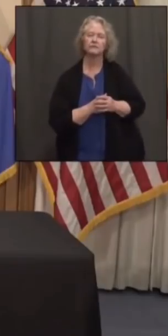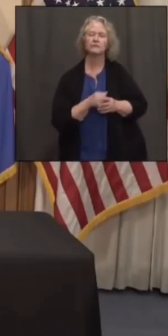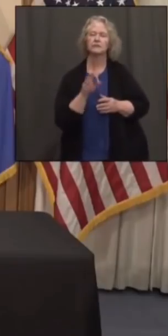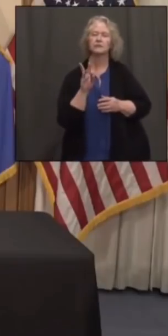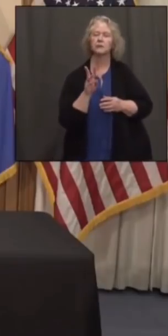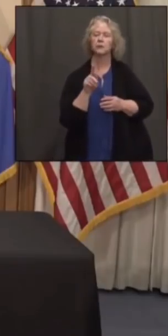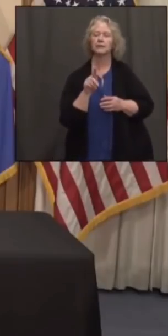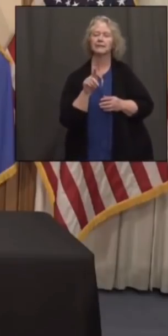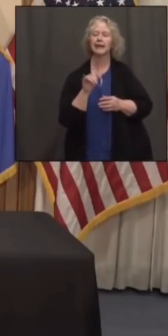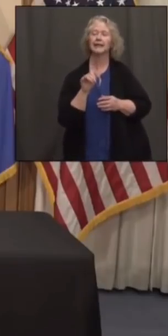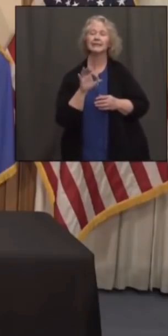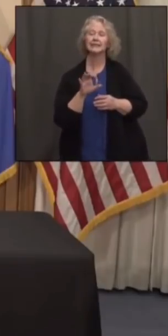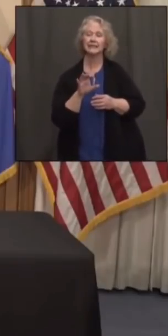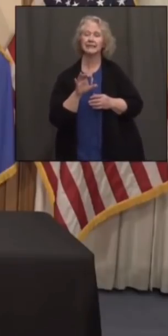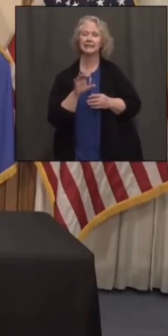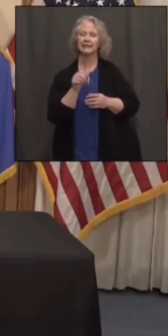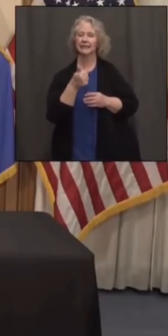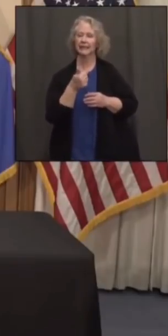WTIC 1080 News.